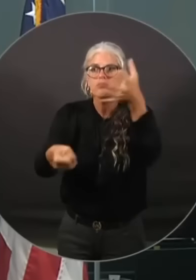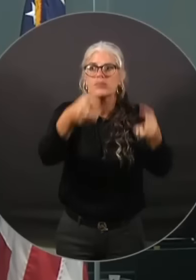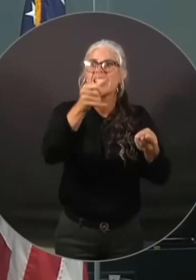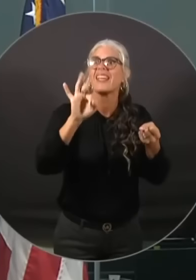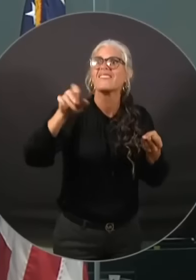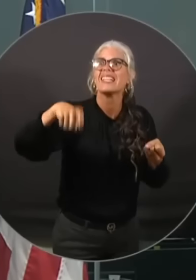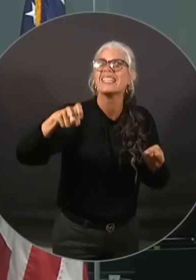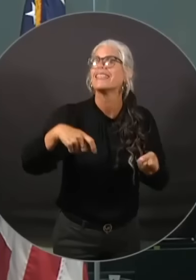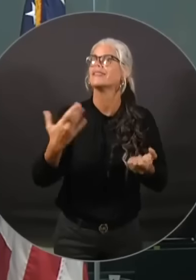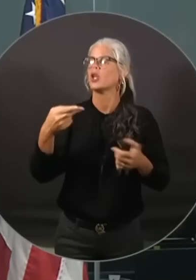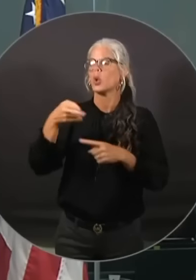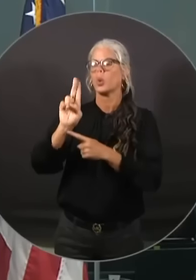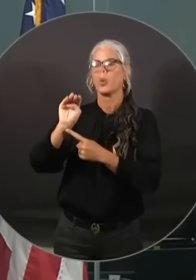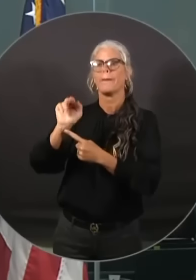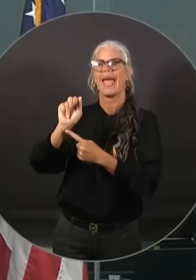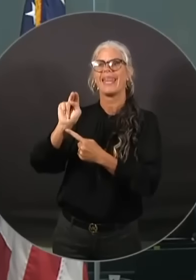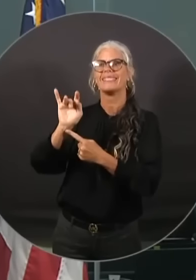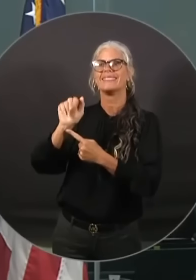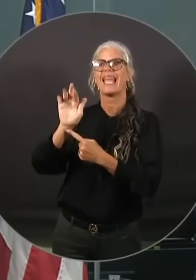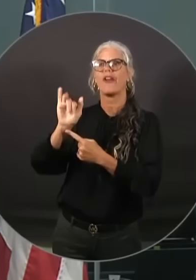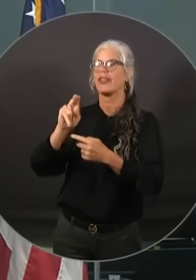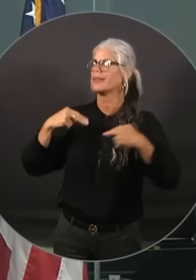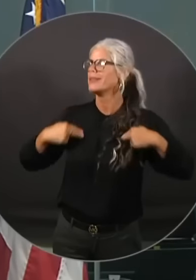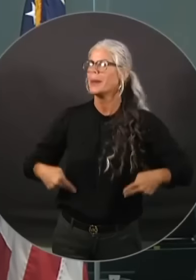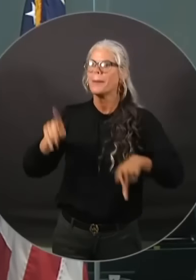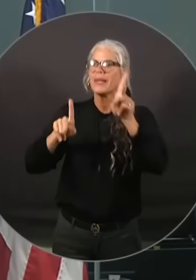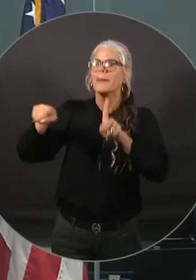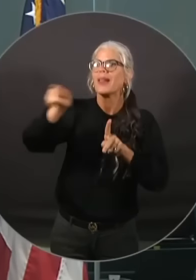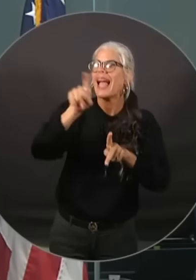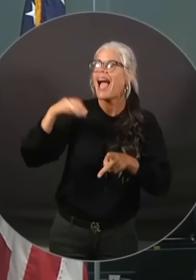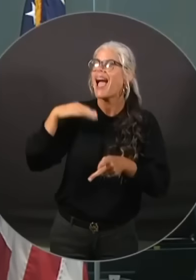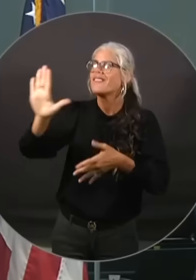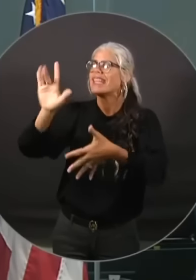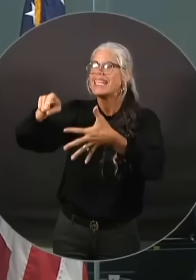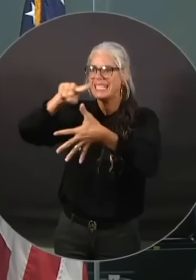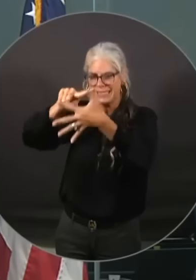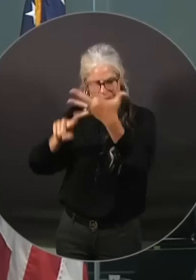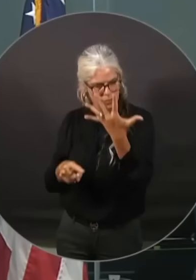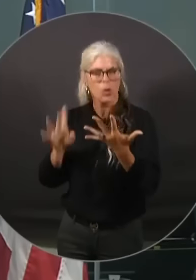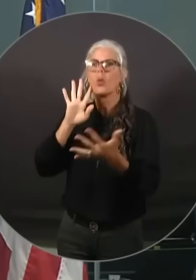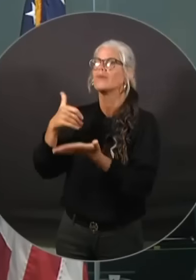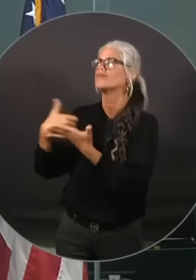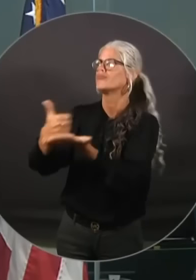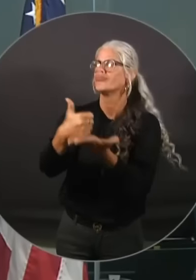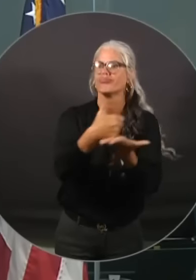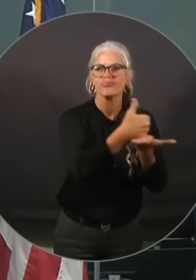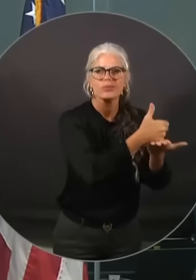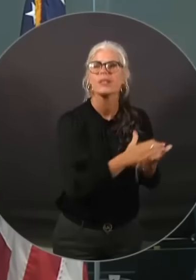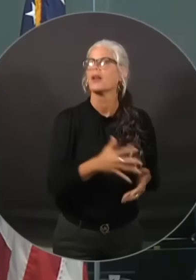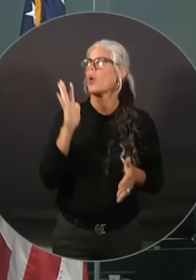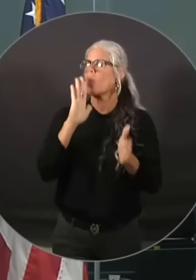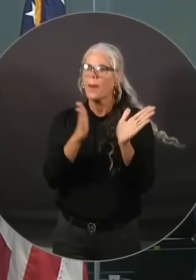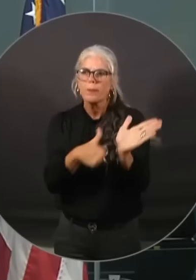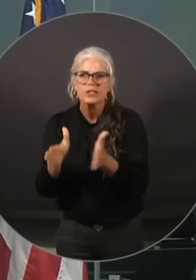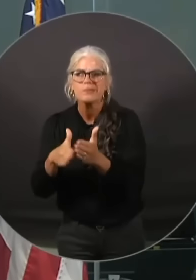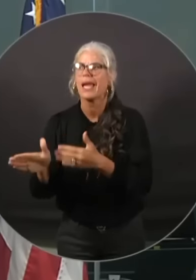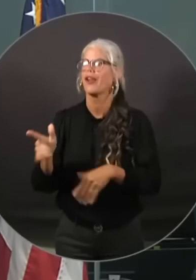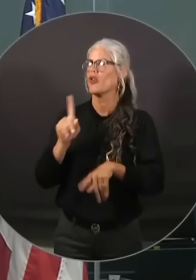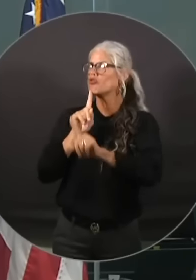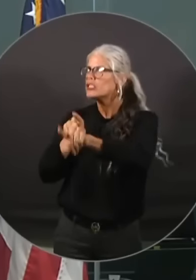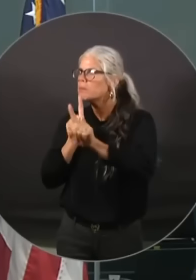as needed. State emergency response teams also fully engaged in preparedness. And now our response efforts.